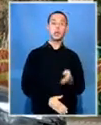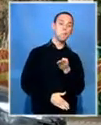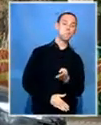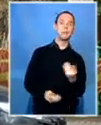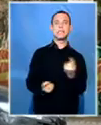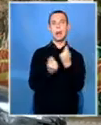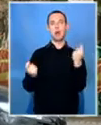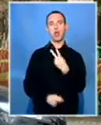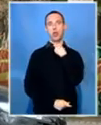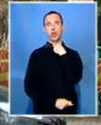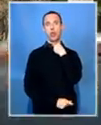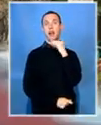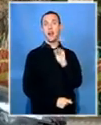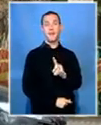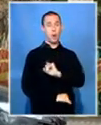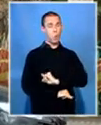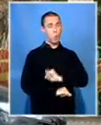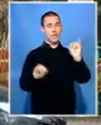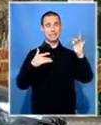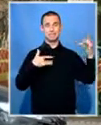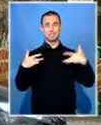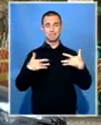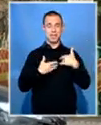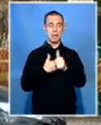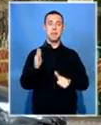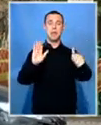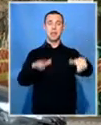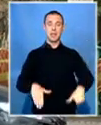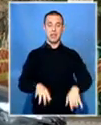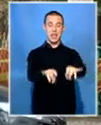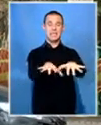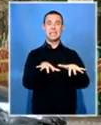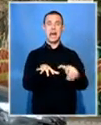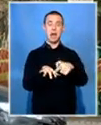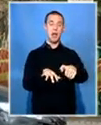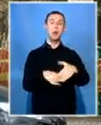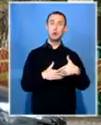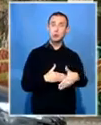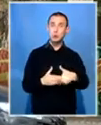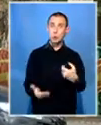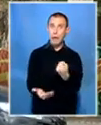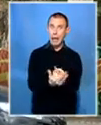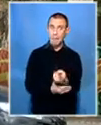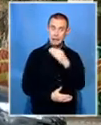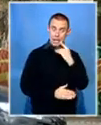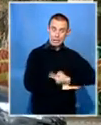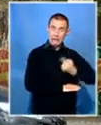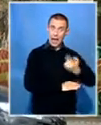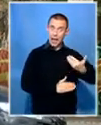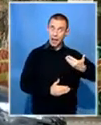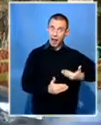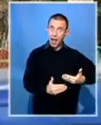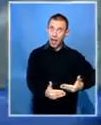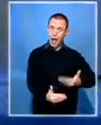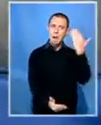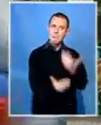But more concerning is the fact that the media exams are just around the corner and they will miss out on seven valuable days they could